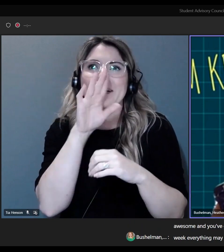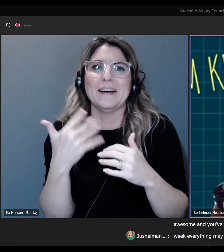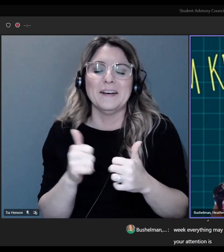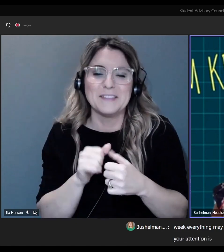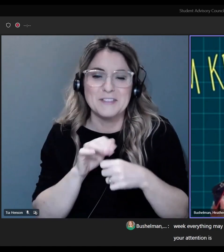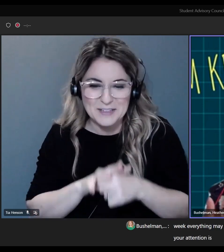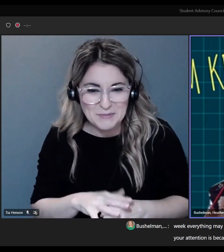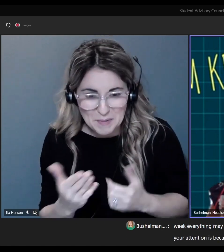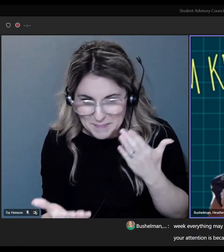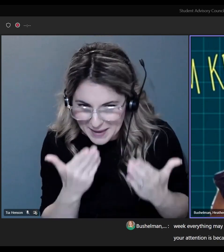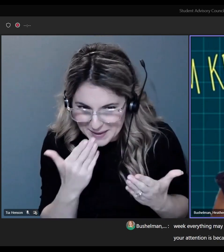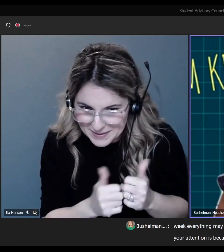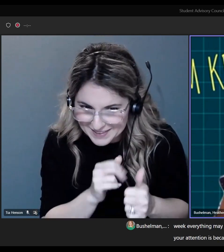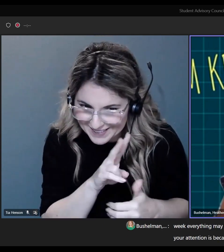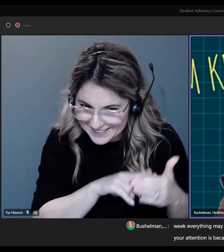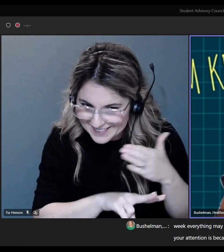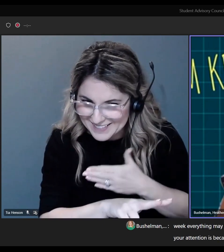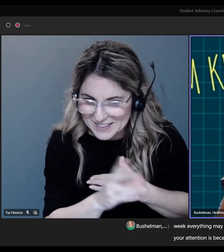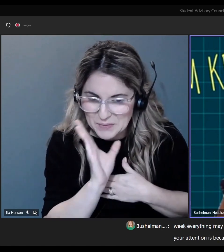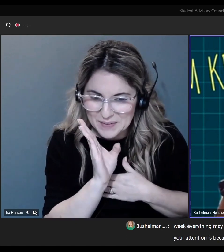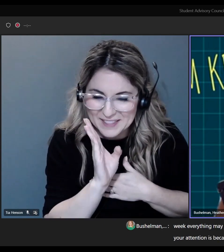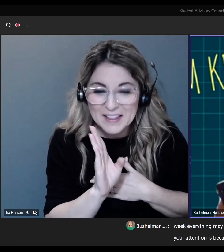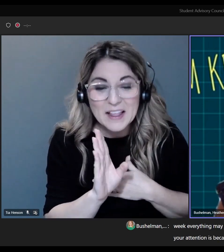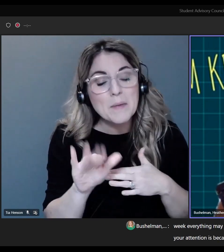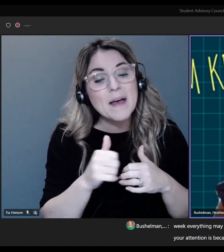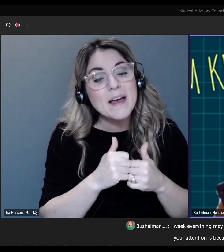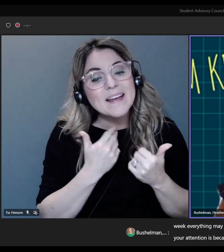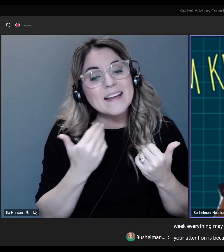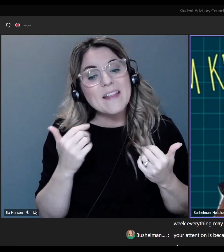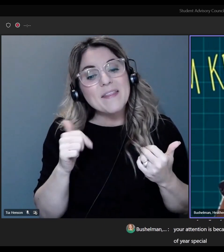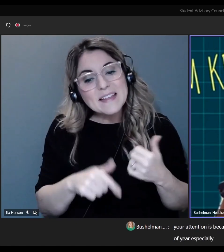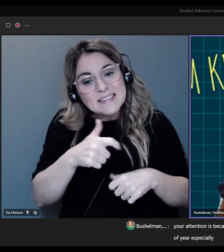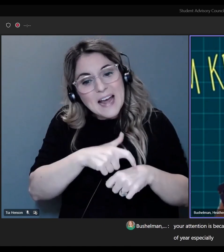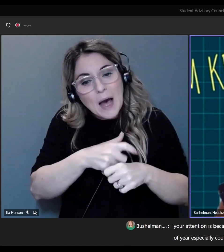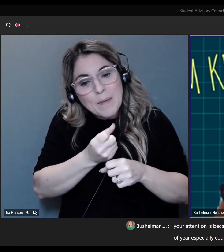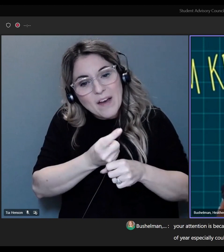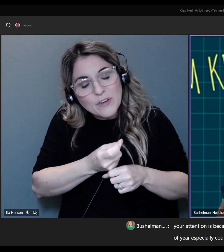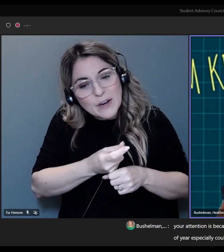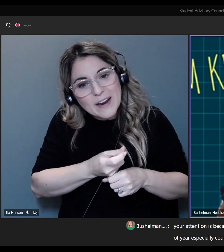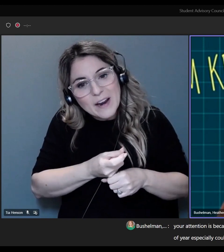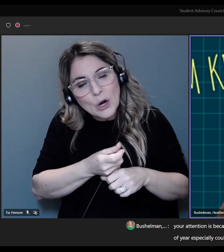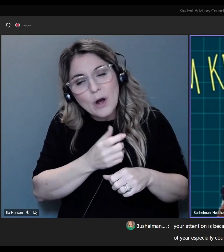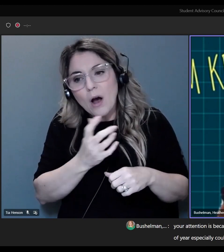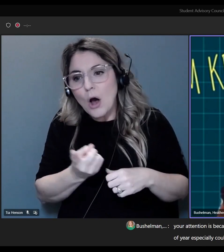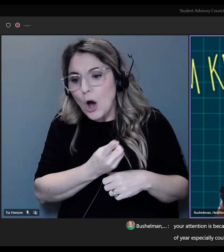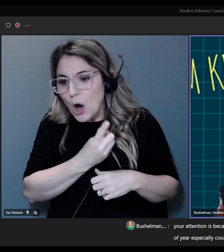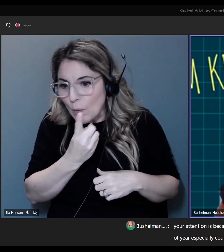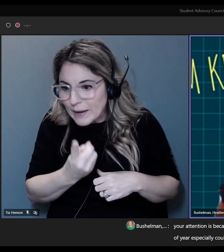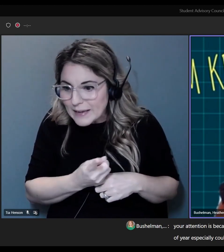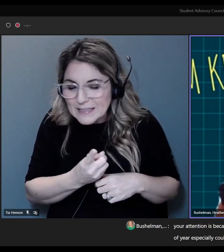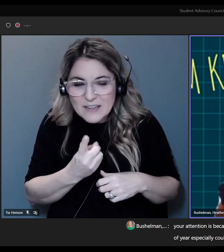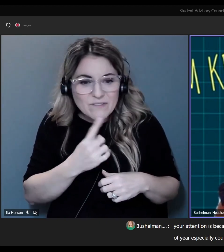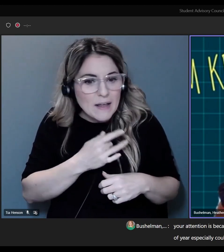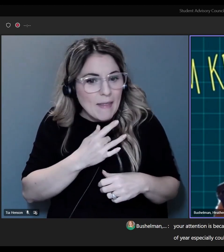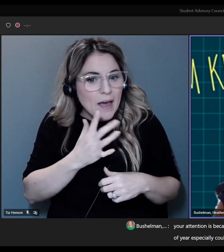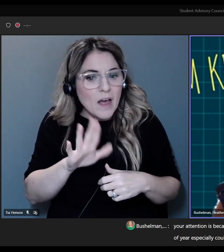attention is because feeling overwhelmed at this time of year, especially, could potentially lead to some burnout.